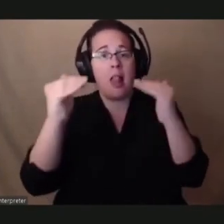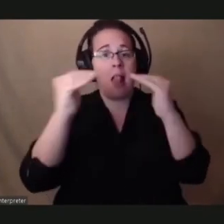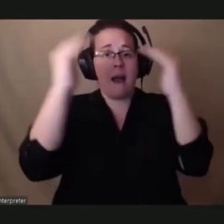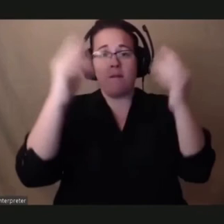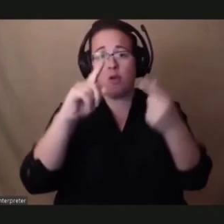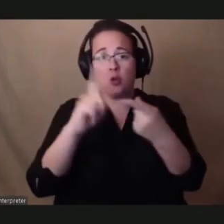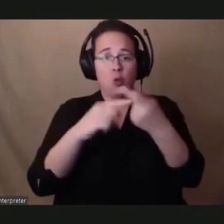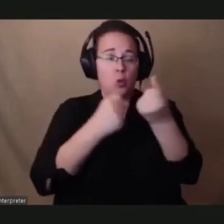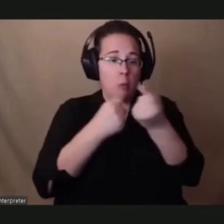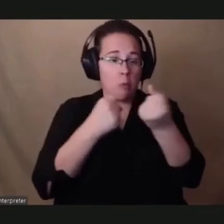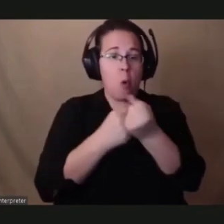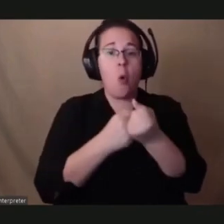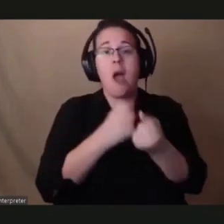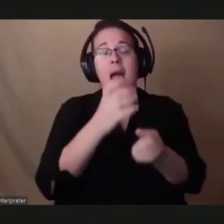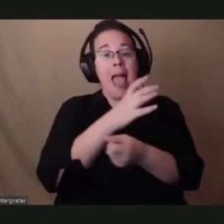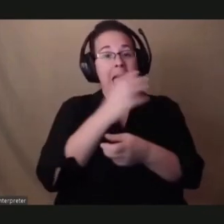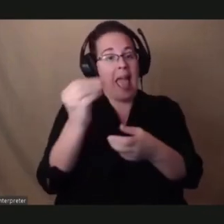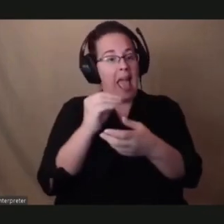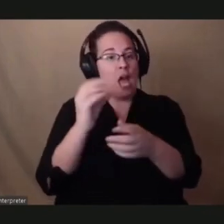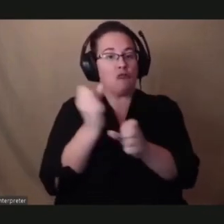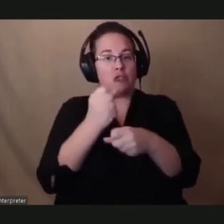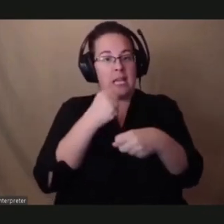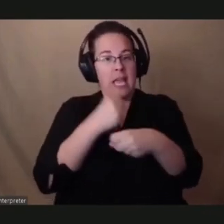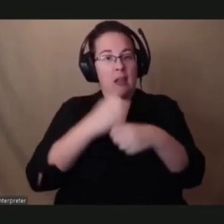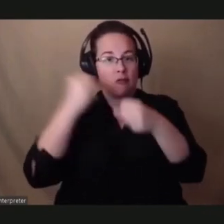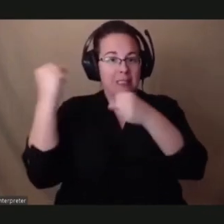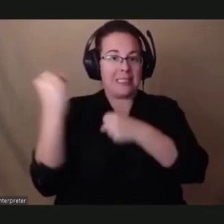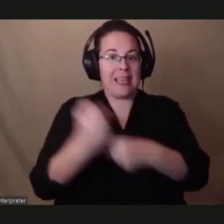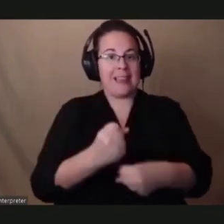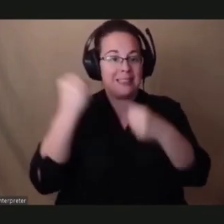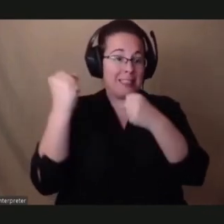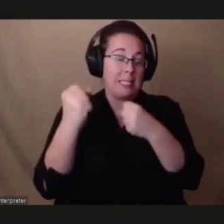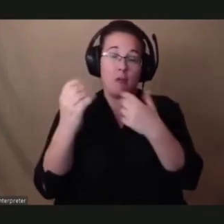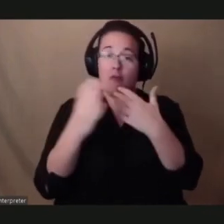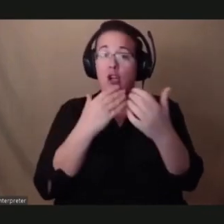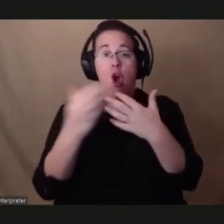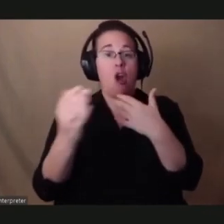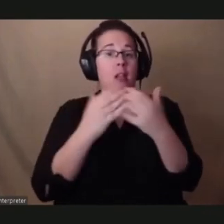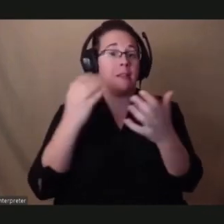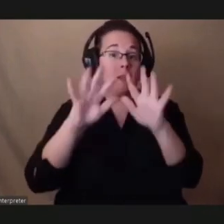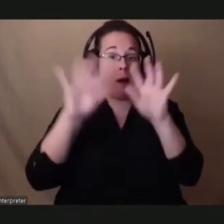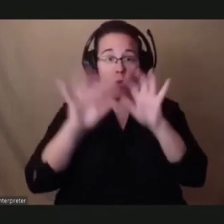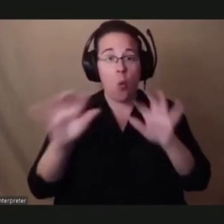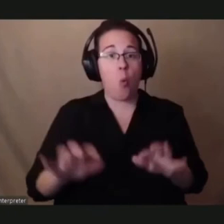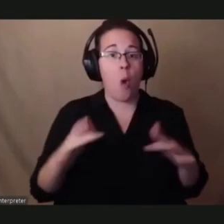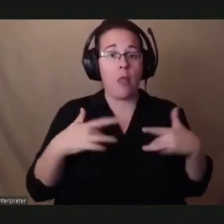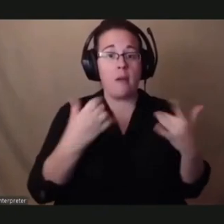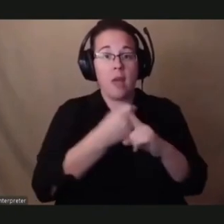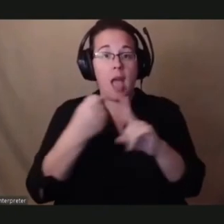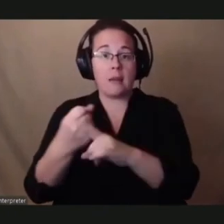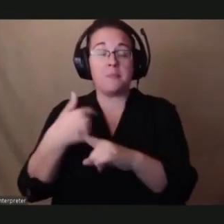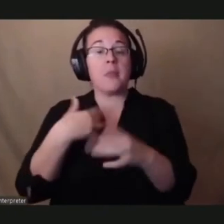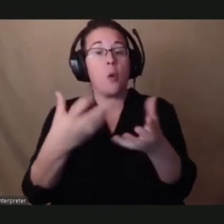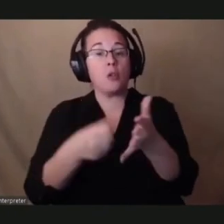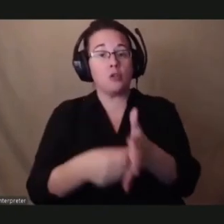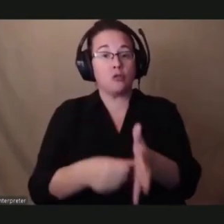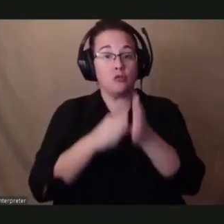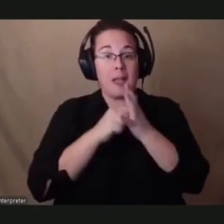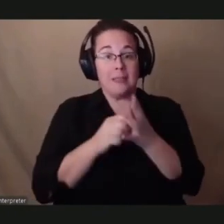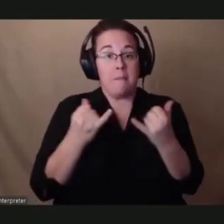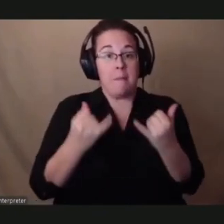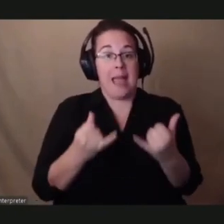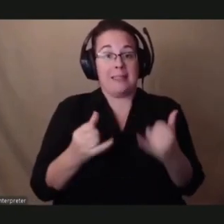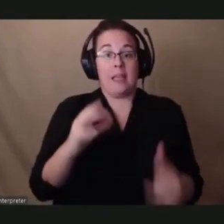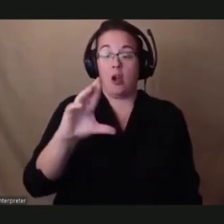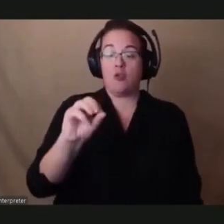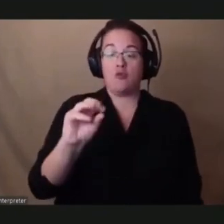increasingly violent weather events. I have listed recommendations in my written testimony, but I particularly want to stress the importance of mandatory roaming agreements